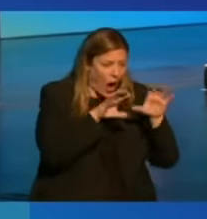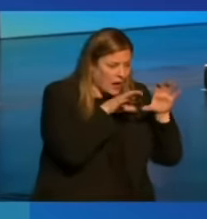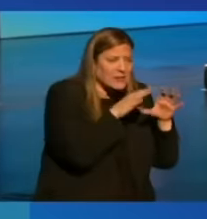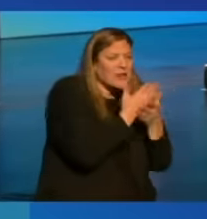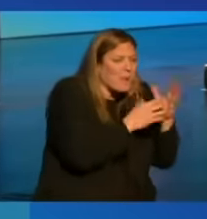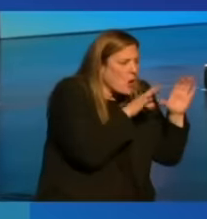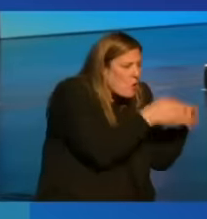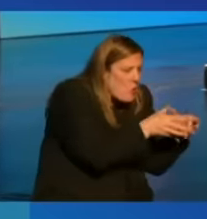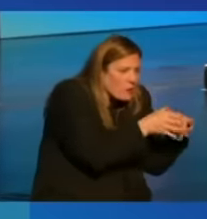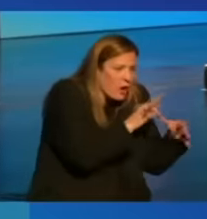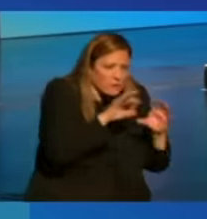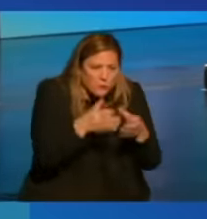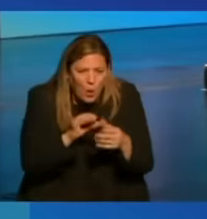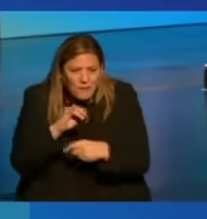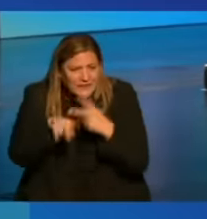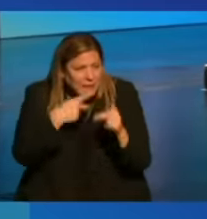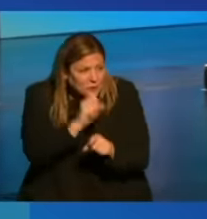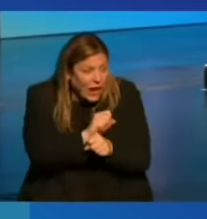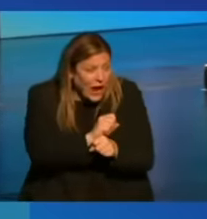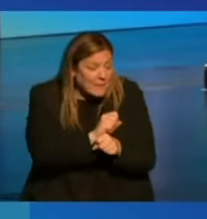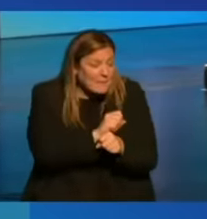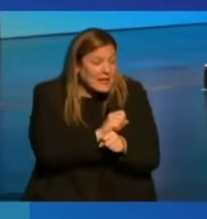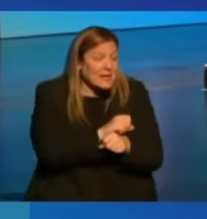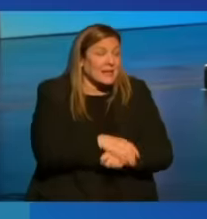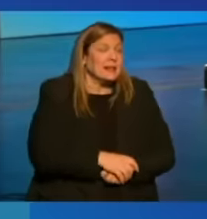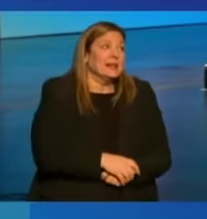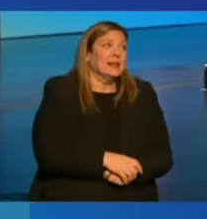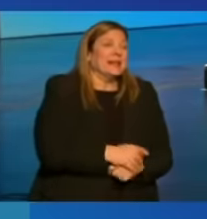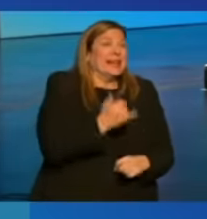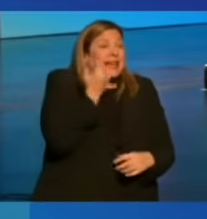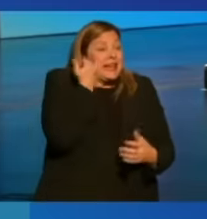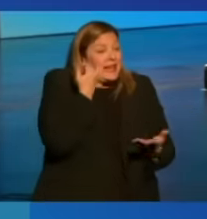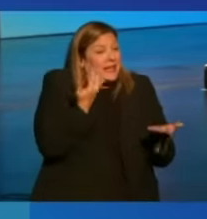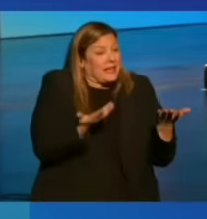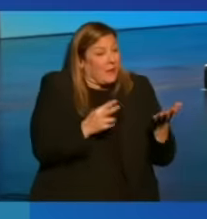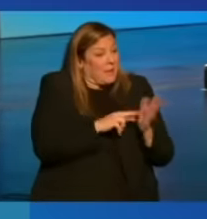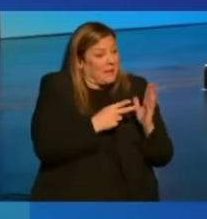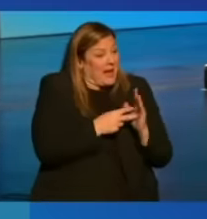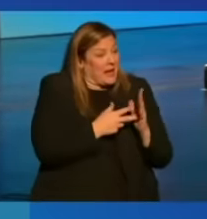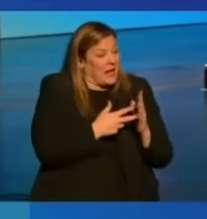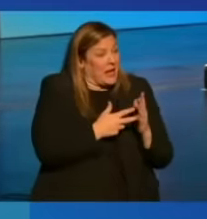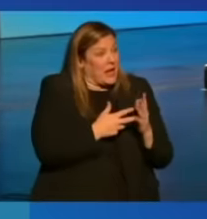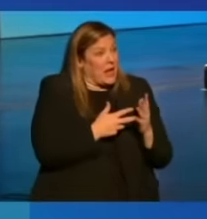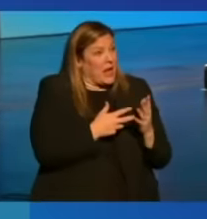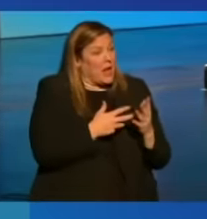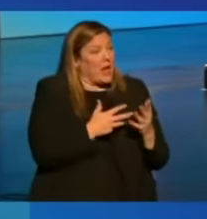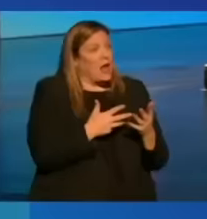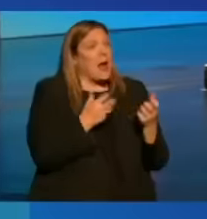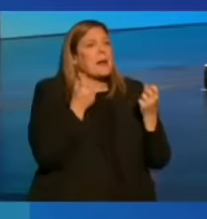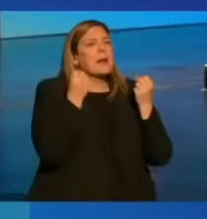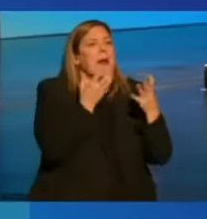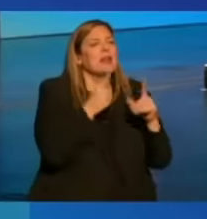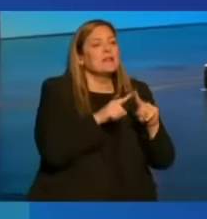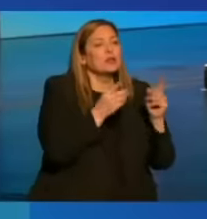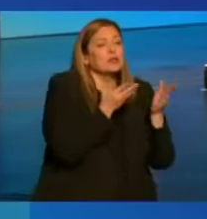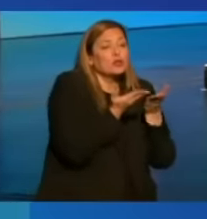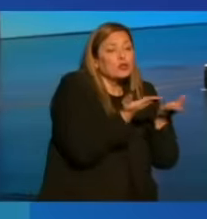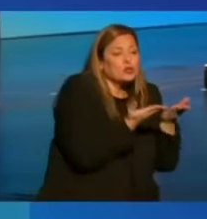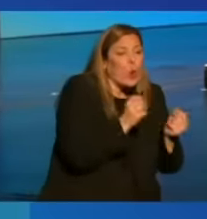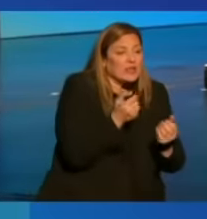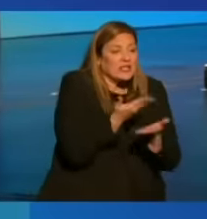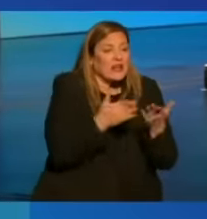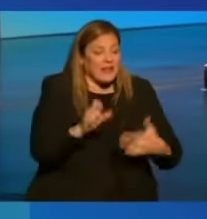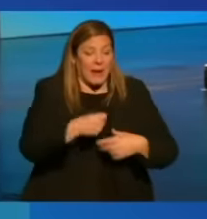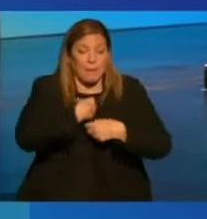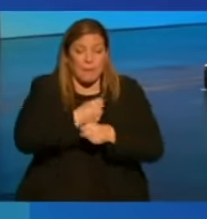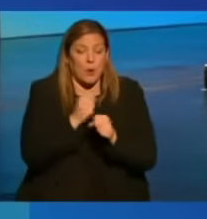if it means that as much stuff or as many services can be